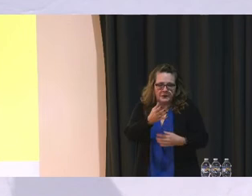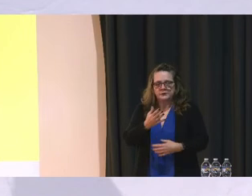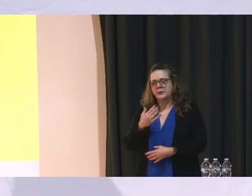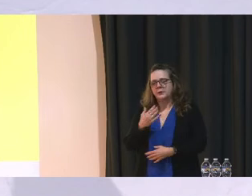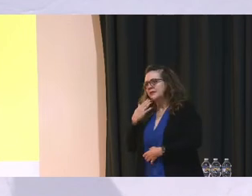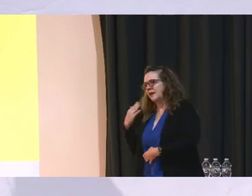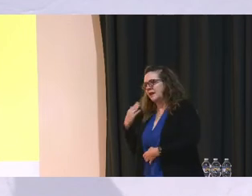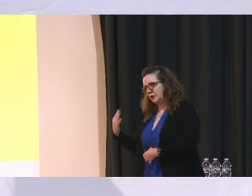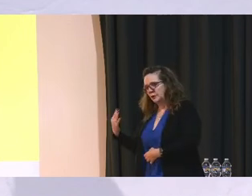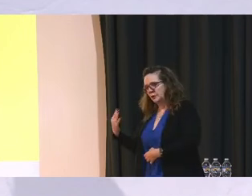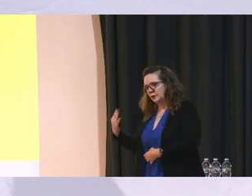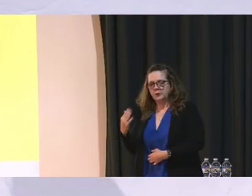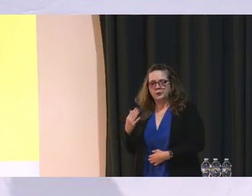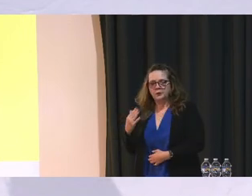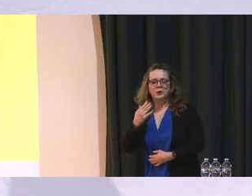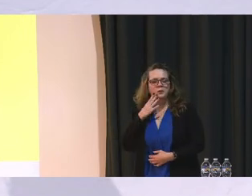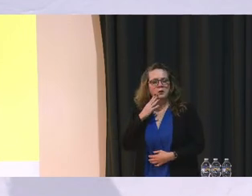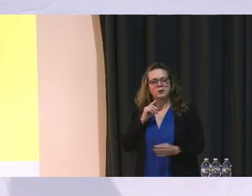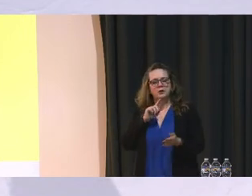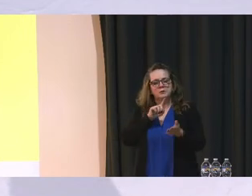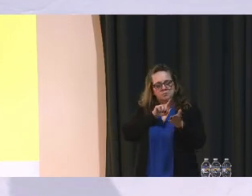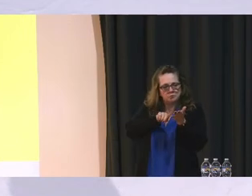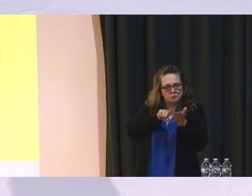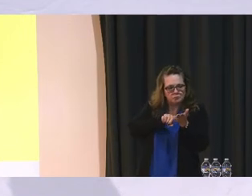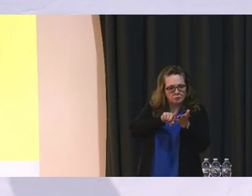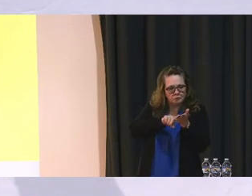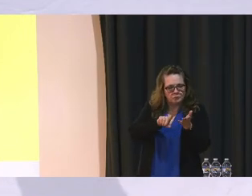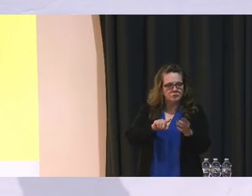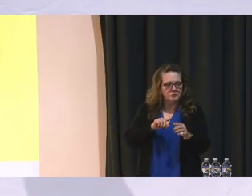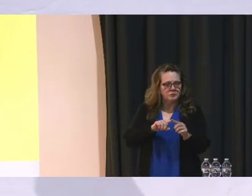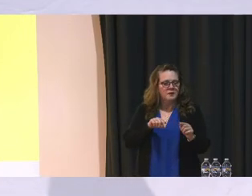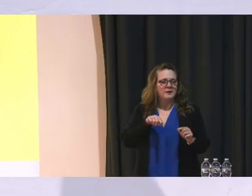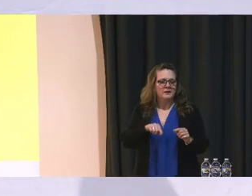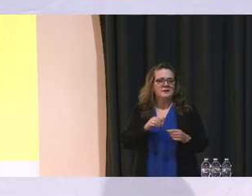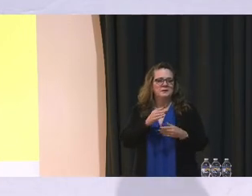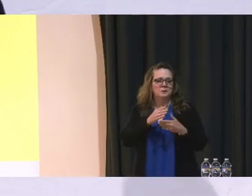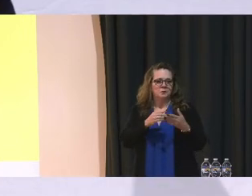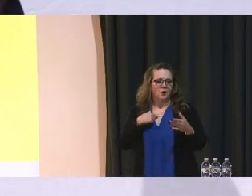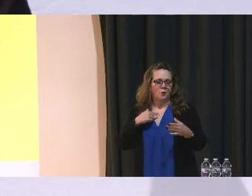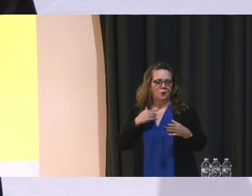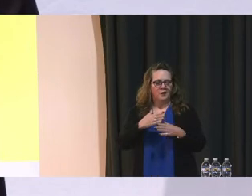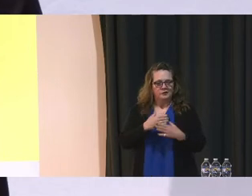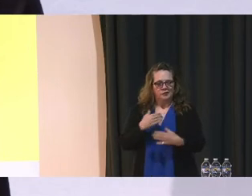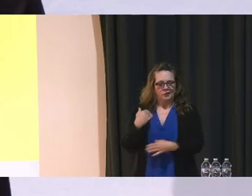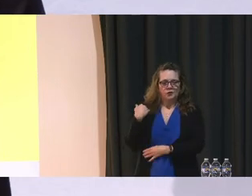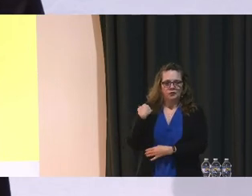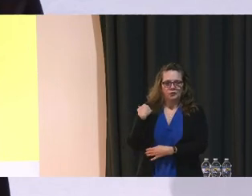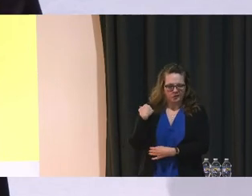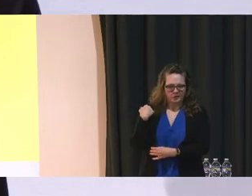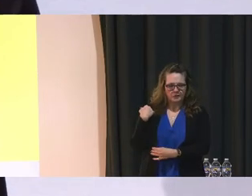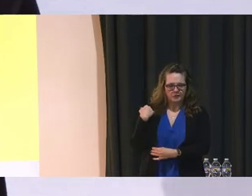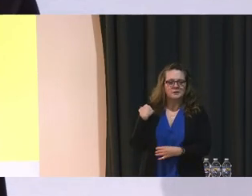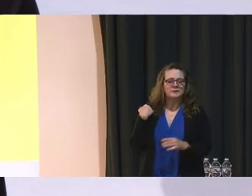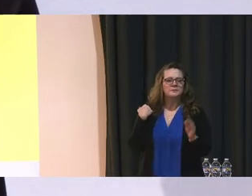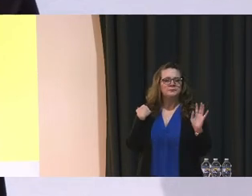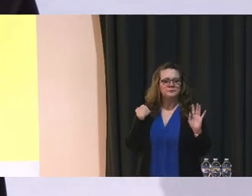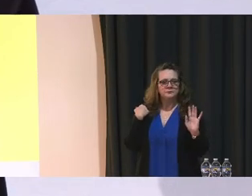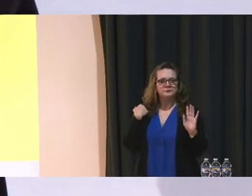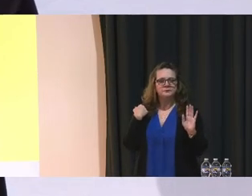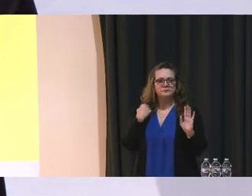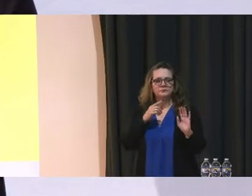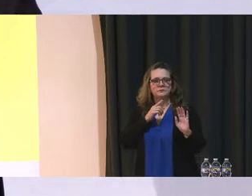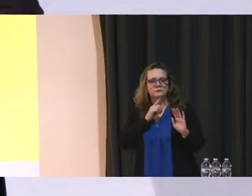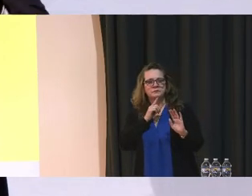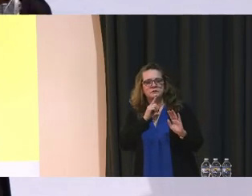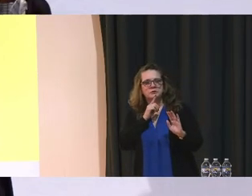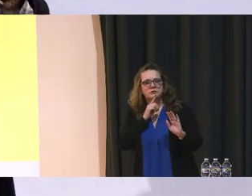And we'll take a close look. But this is a part of what I shared earlier in terms of really